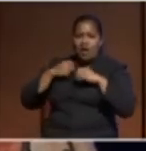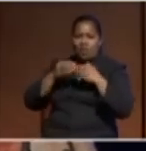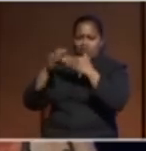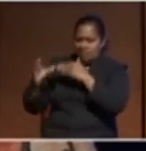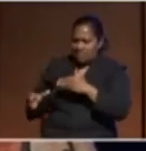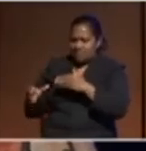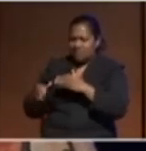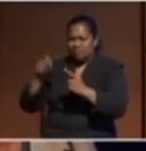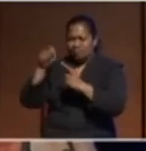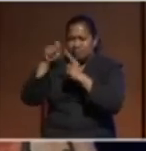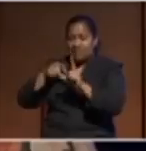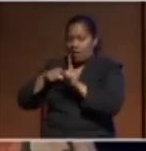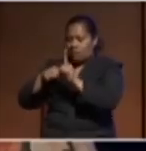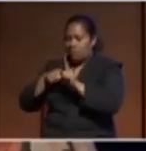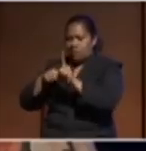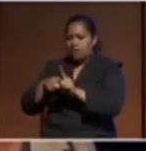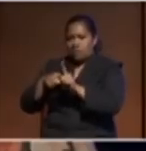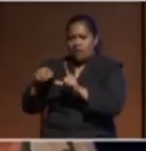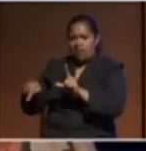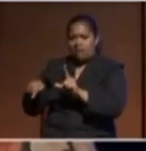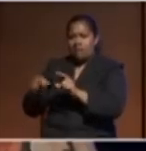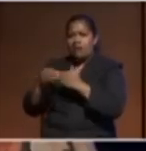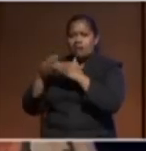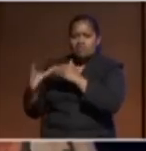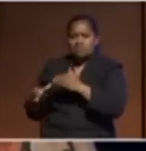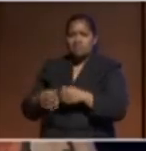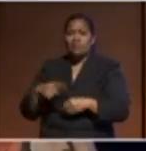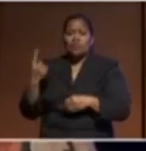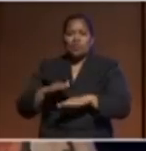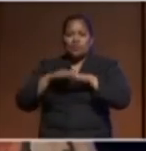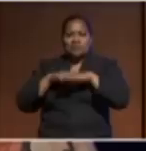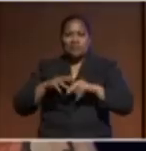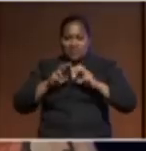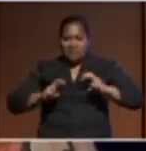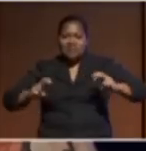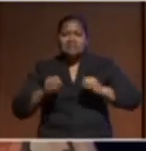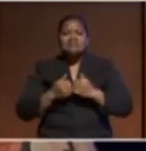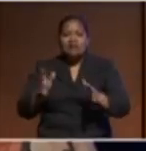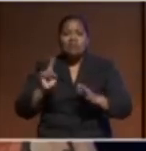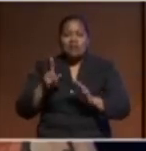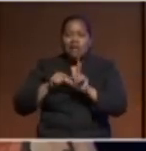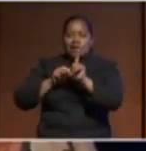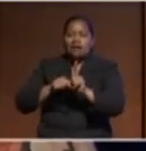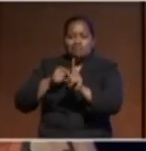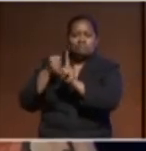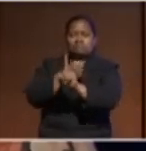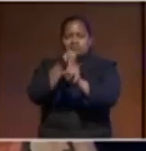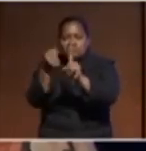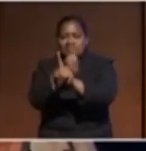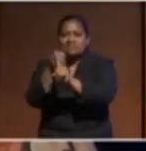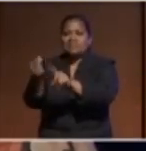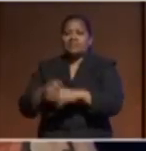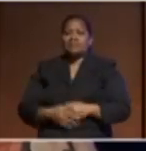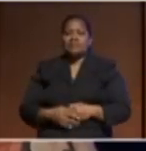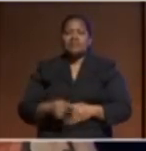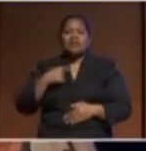many whom sit on the stage began as young activists as we heard and I am reminded from my